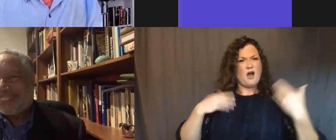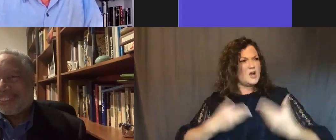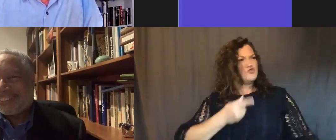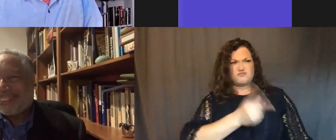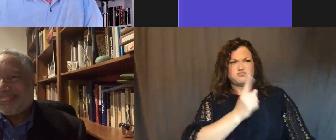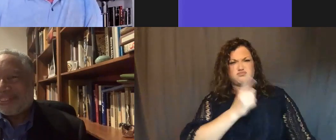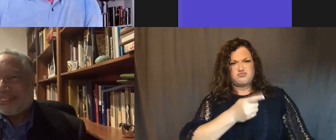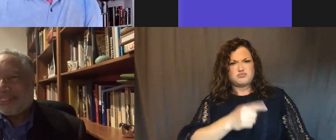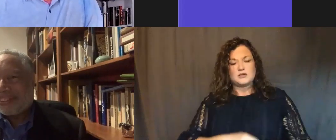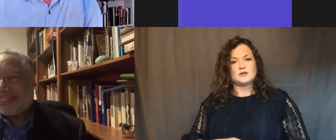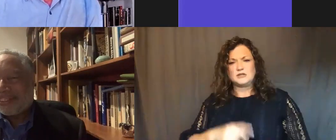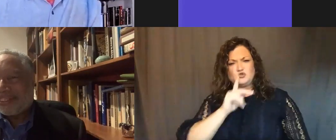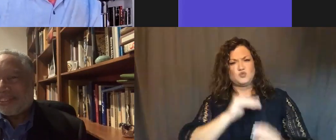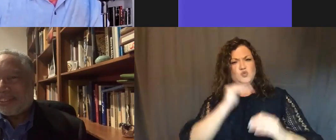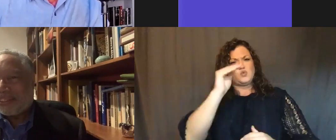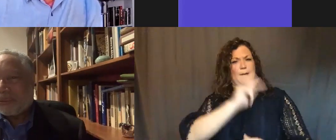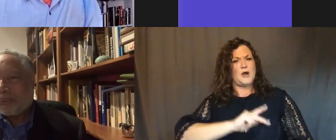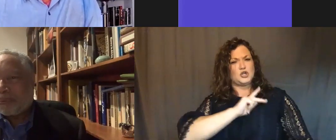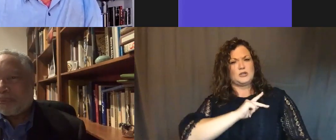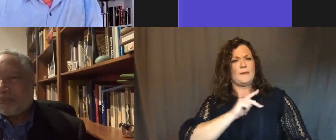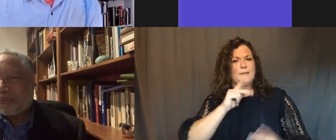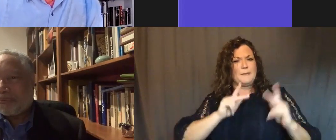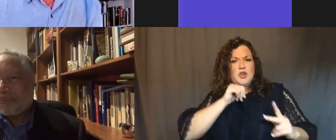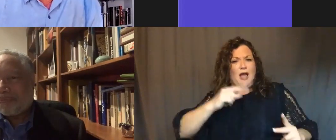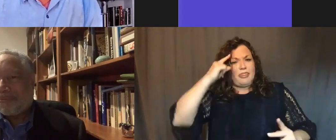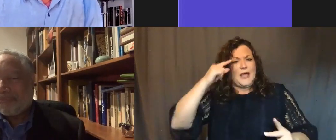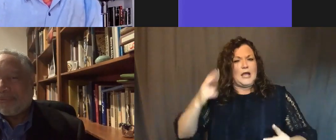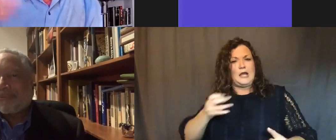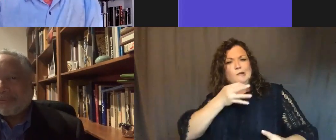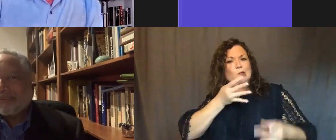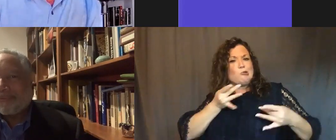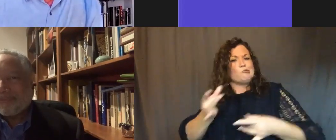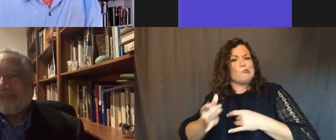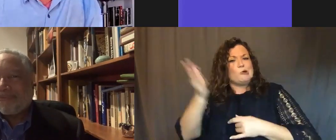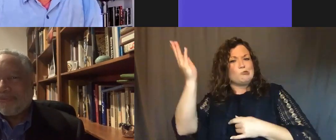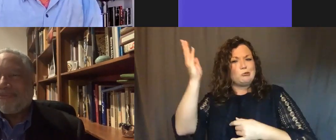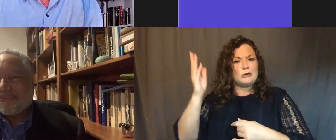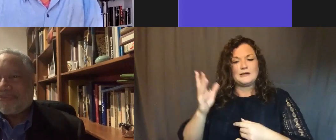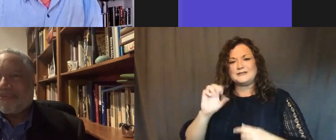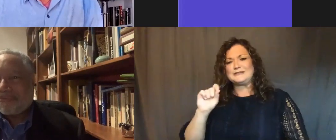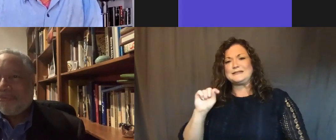have done that, that it was too personal and that people didn't think he was articulate and it went into his stuttering.